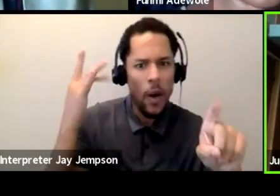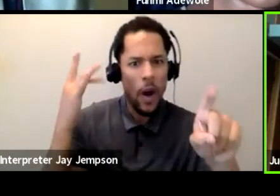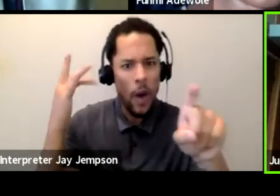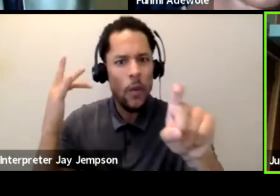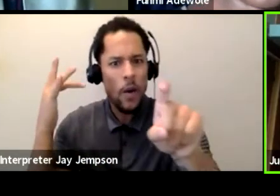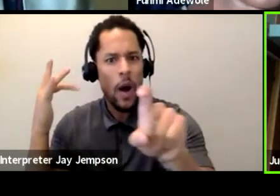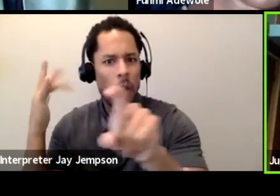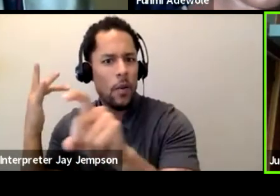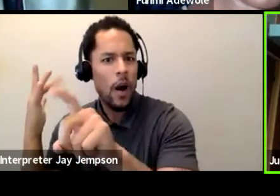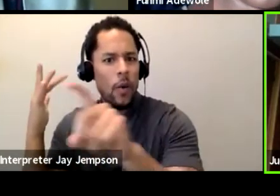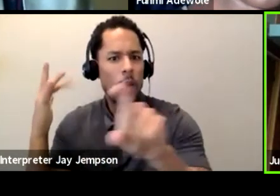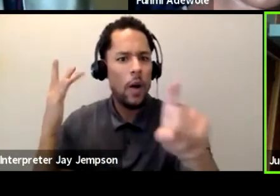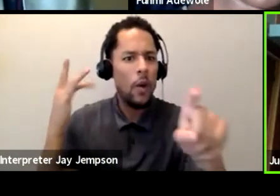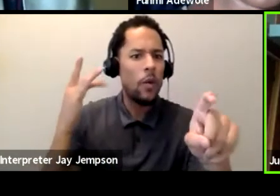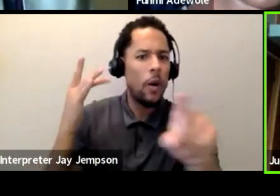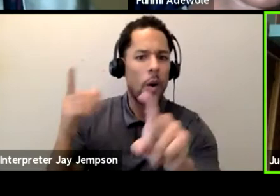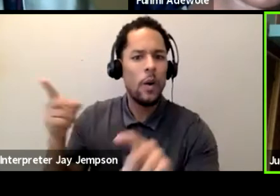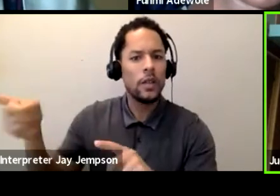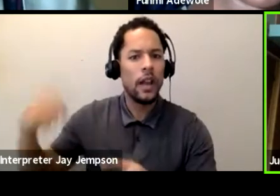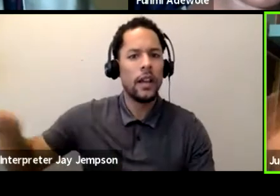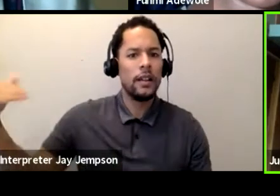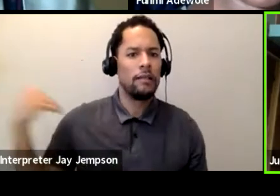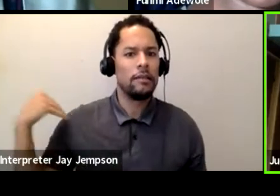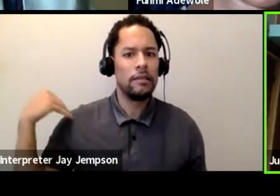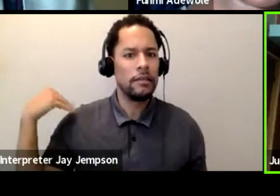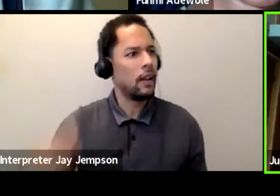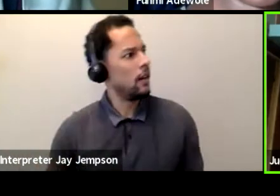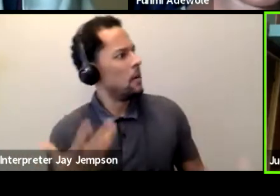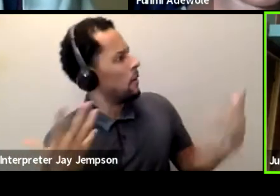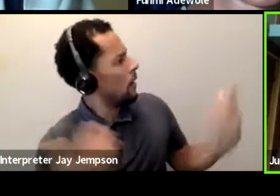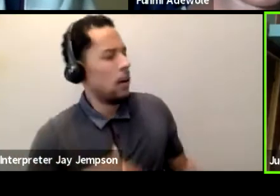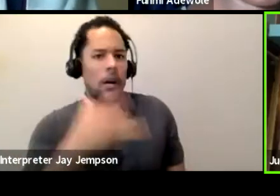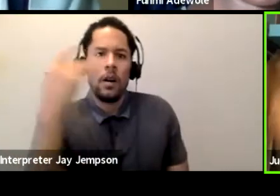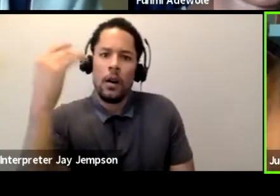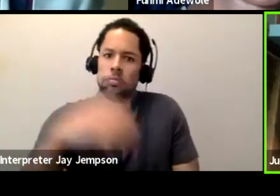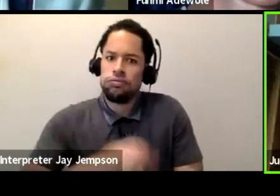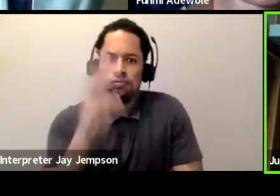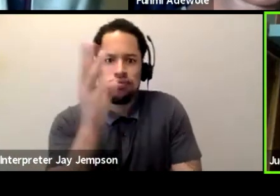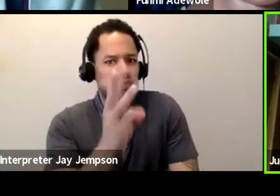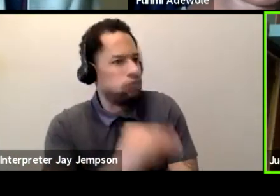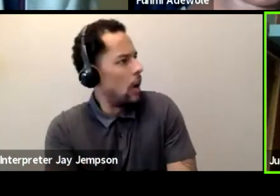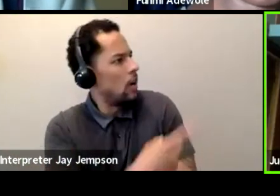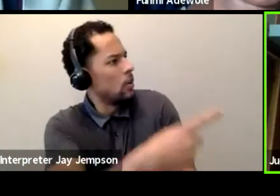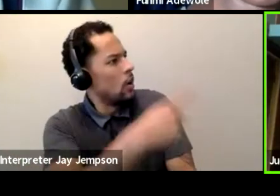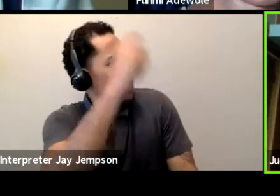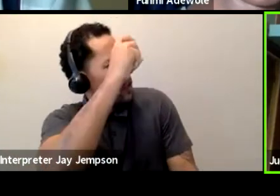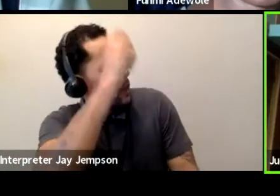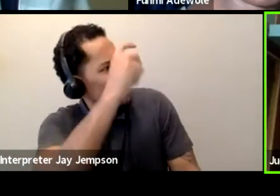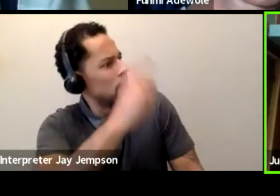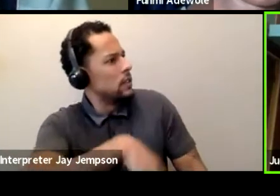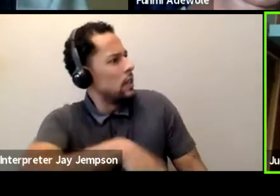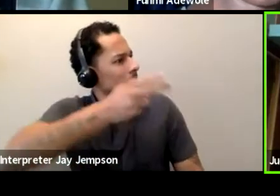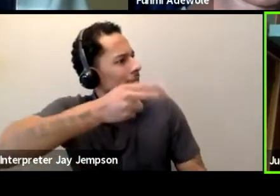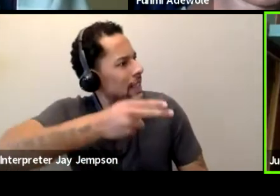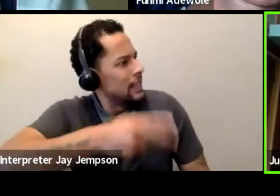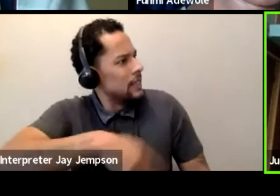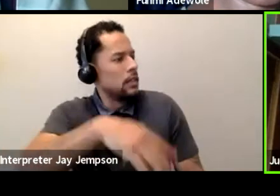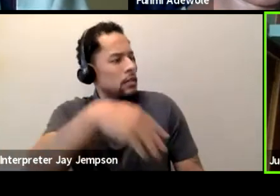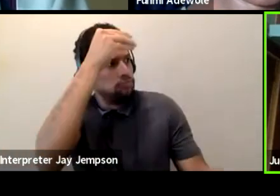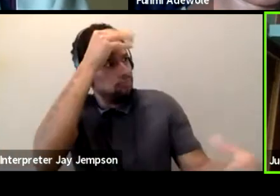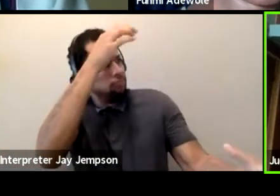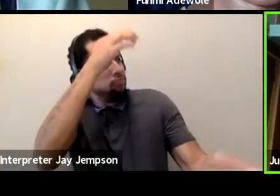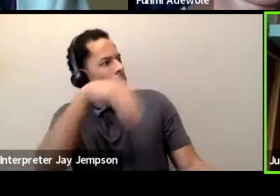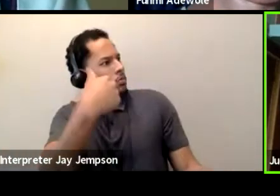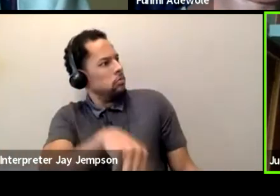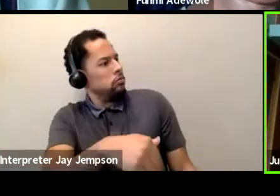place? So, they tell me, say, Jude, man, you give us historical lectures. You're always telling us about this and that, because I have to do